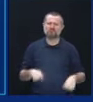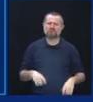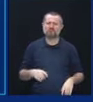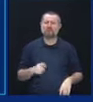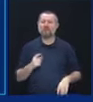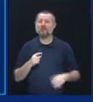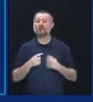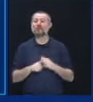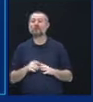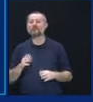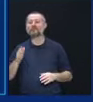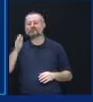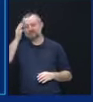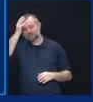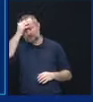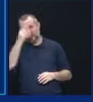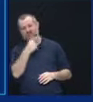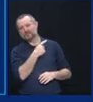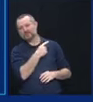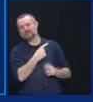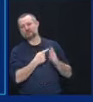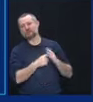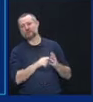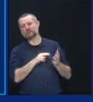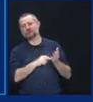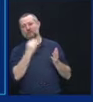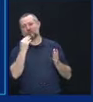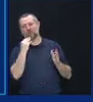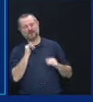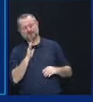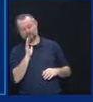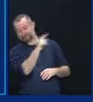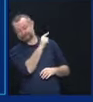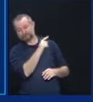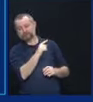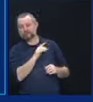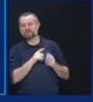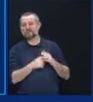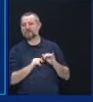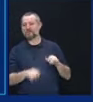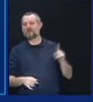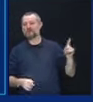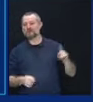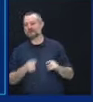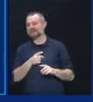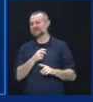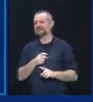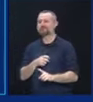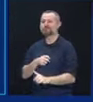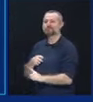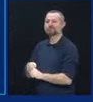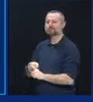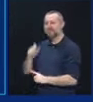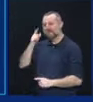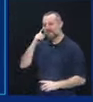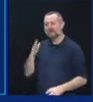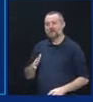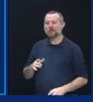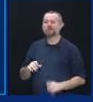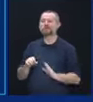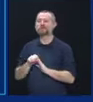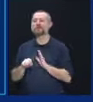Trump. Started this whole nursing home thing. And it was the Democratic governors and it Democratic states. I've become immune.